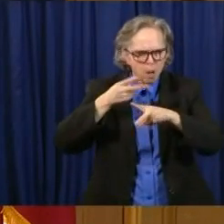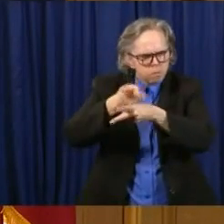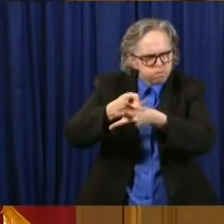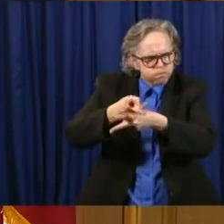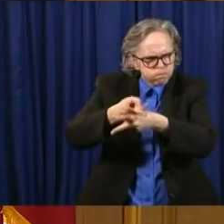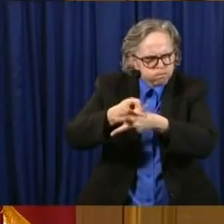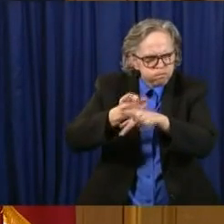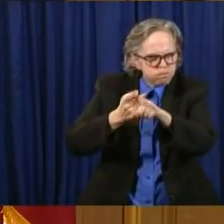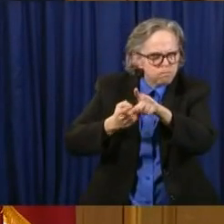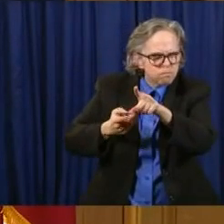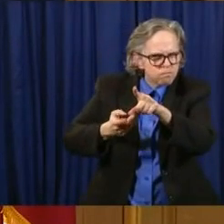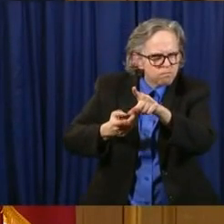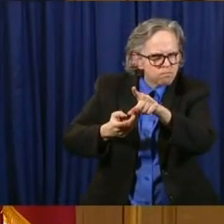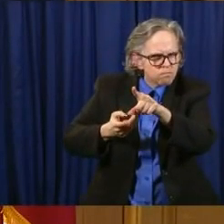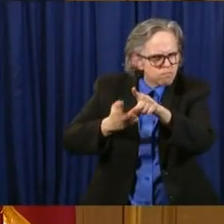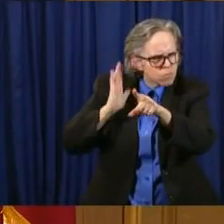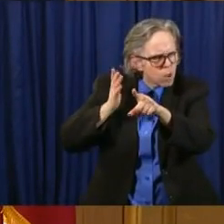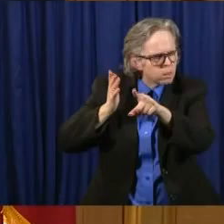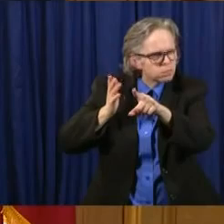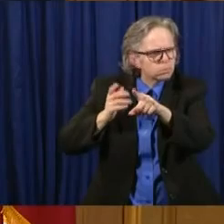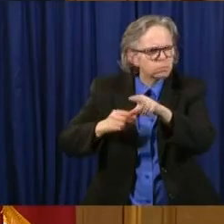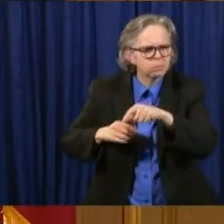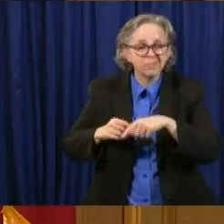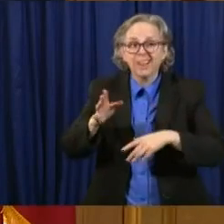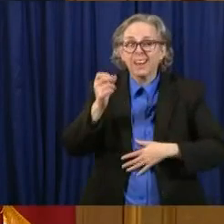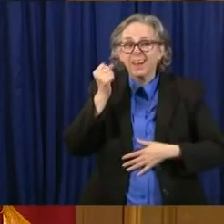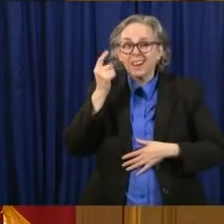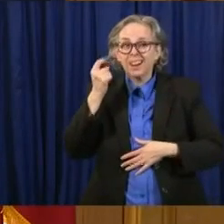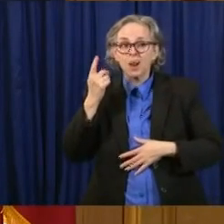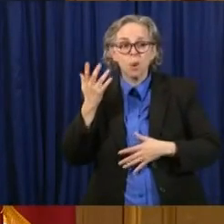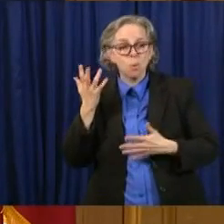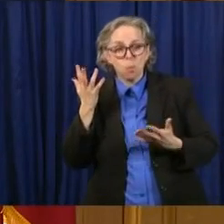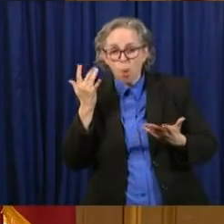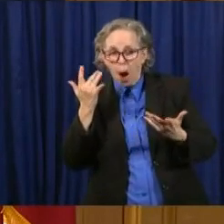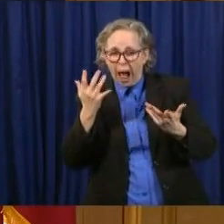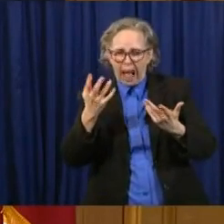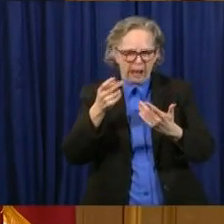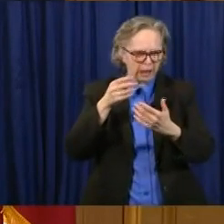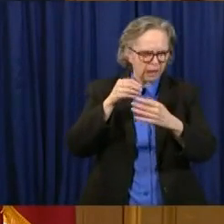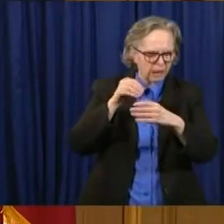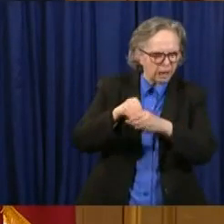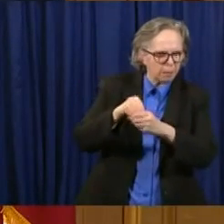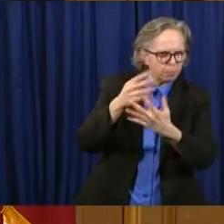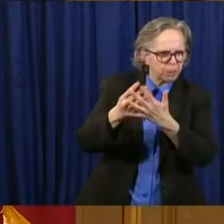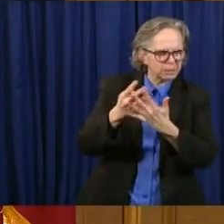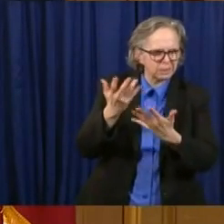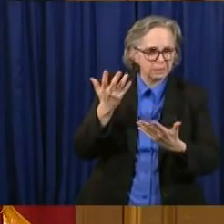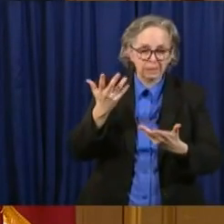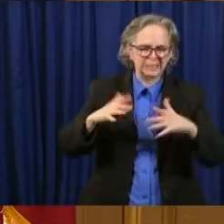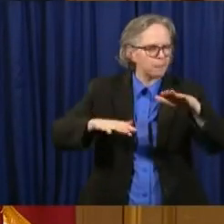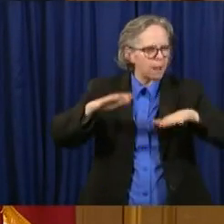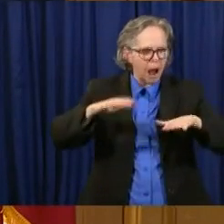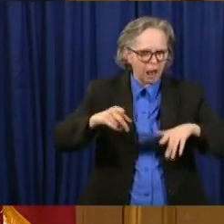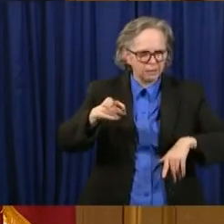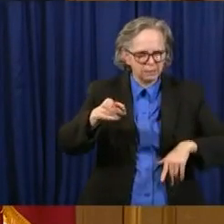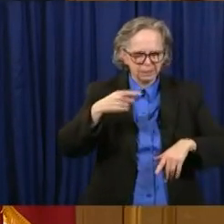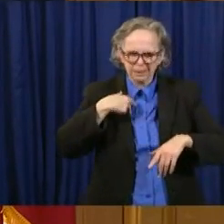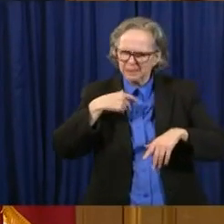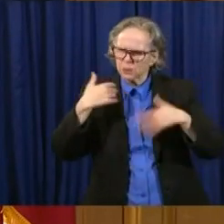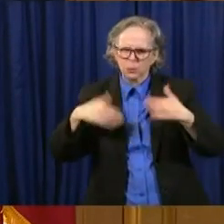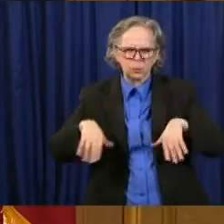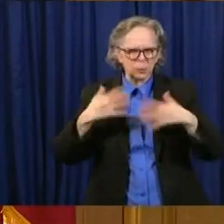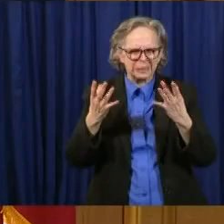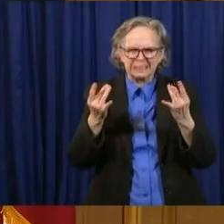for, they may be under supervision or they may not be. But it's always a balancing question. You know, today,